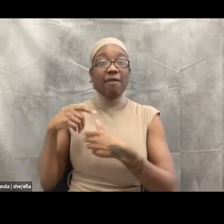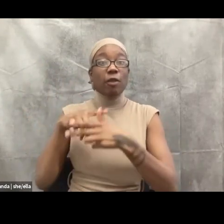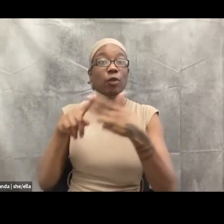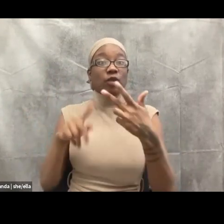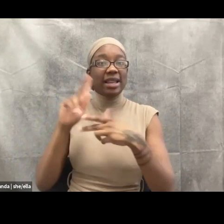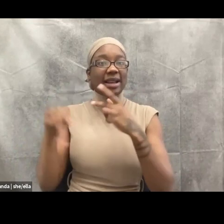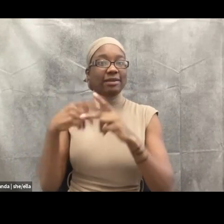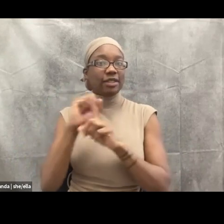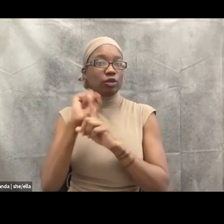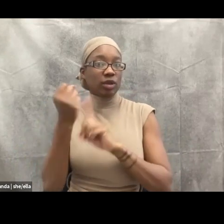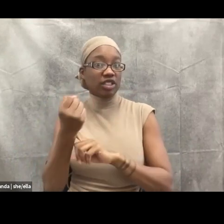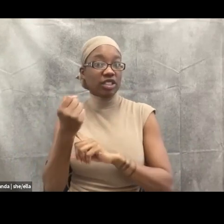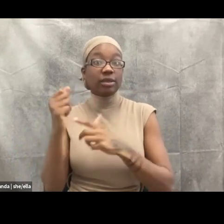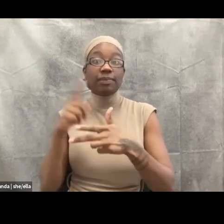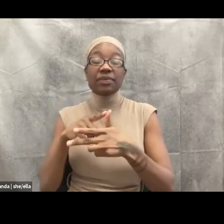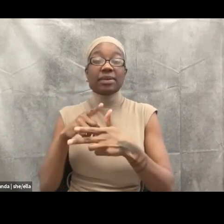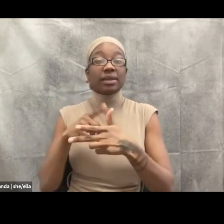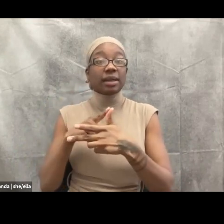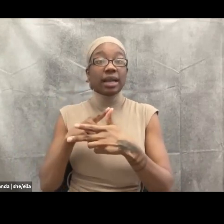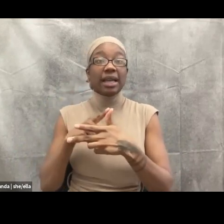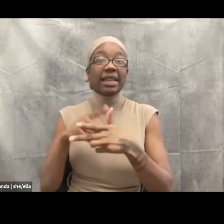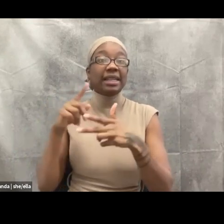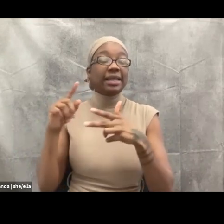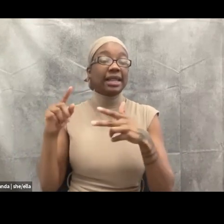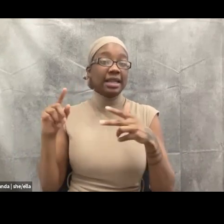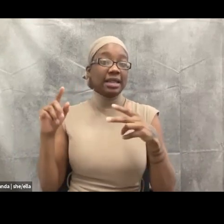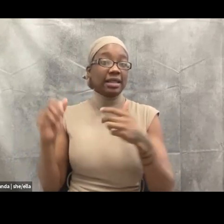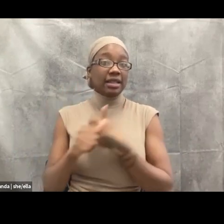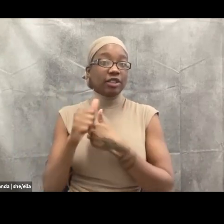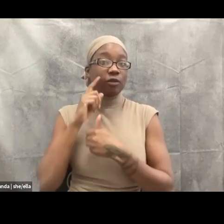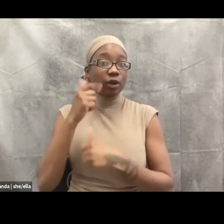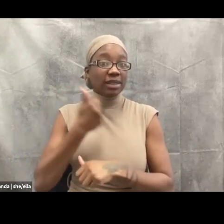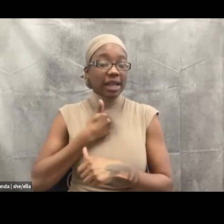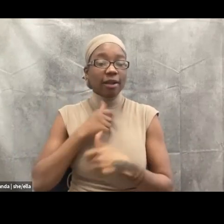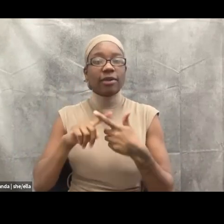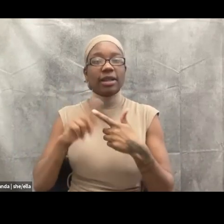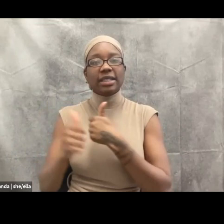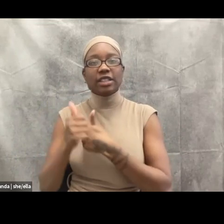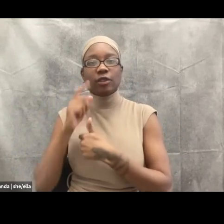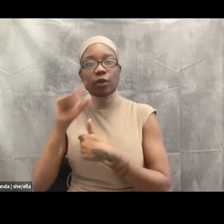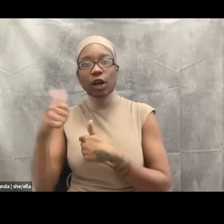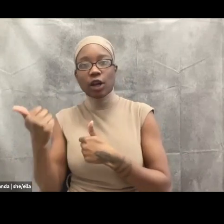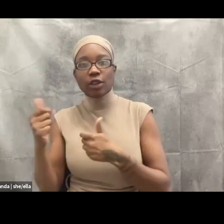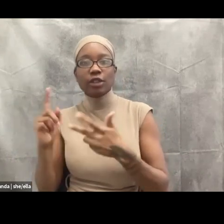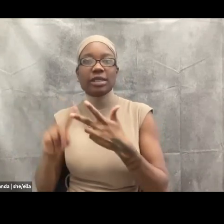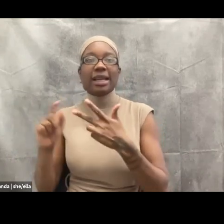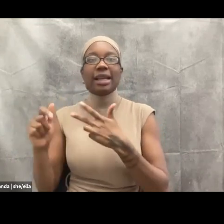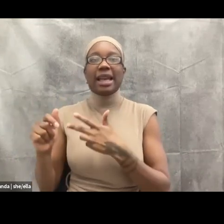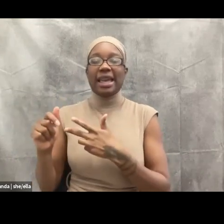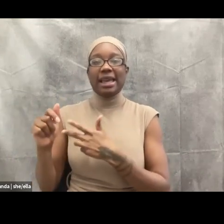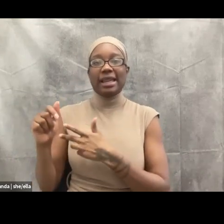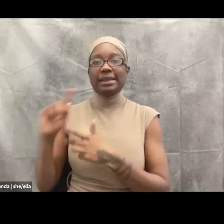disability. In most places they might be defined differently. Um, they're actually very rarely well-defined at all.